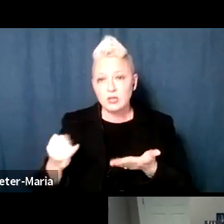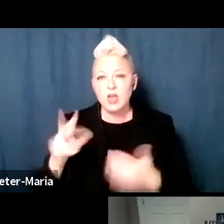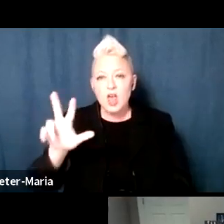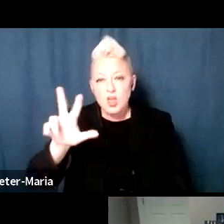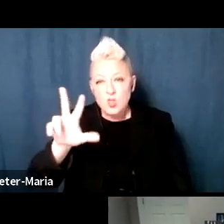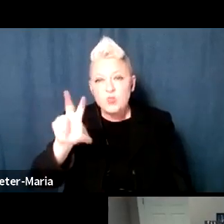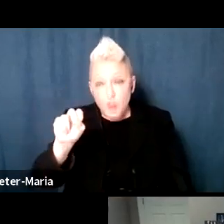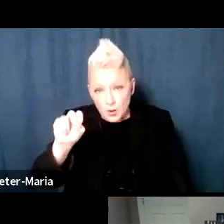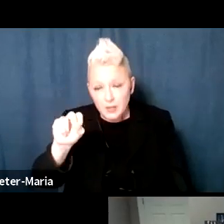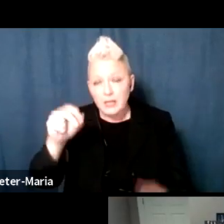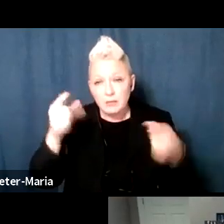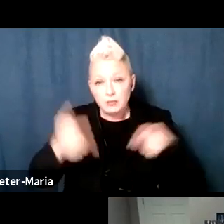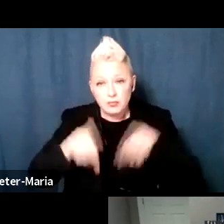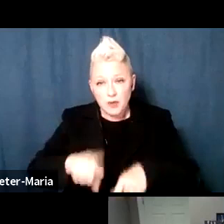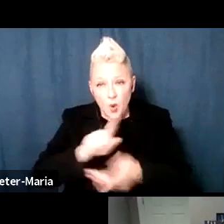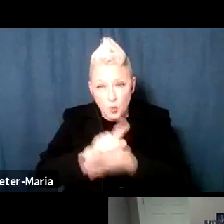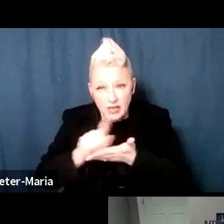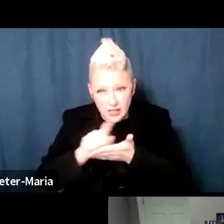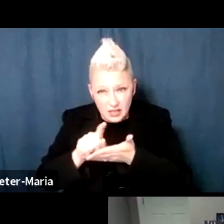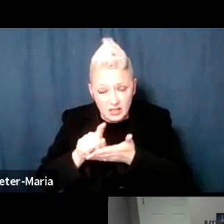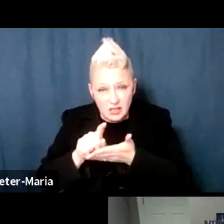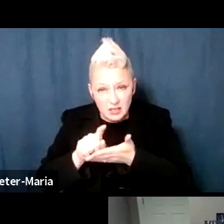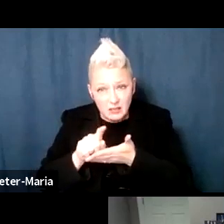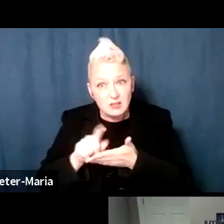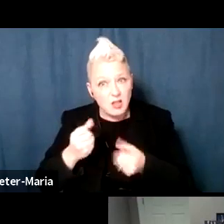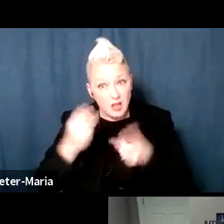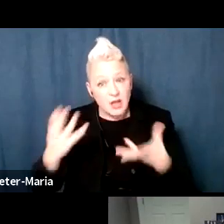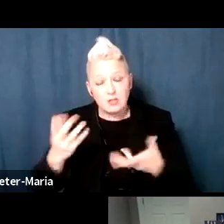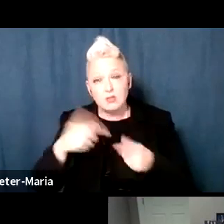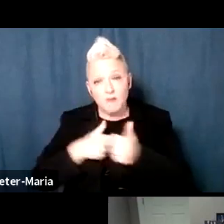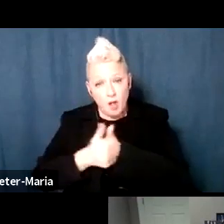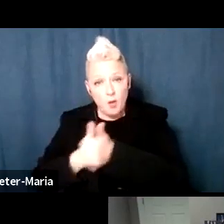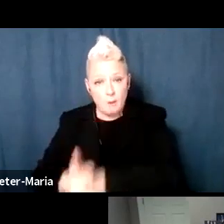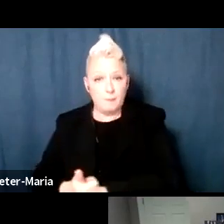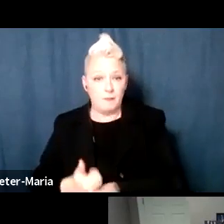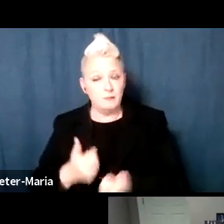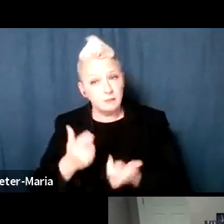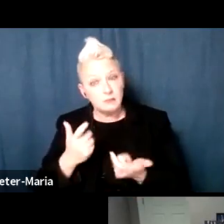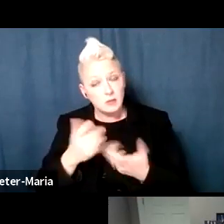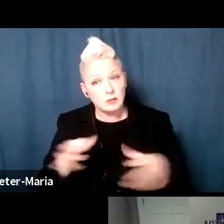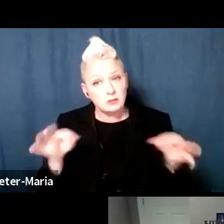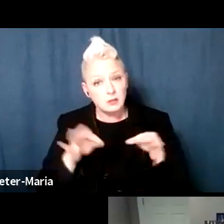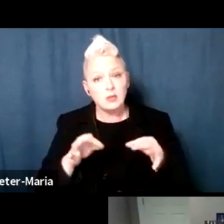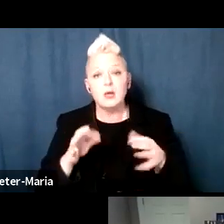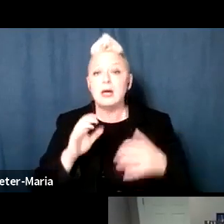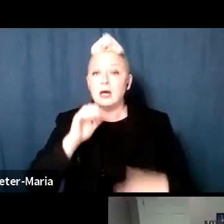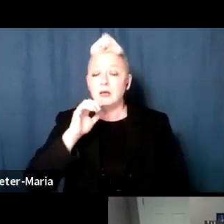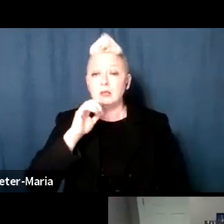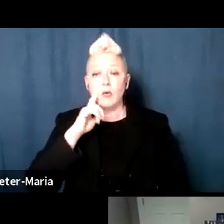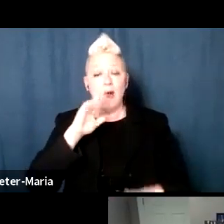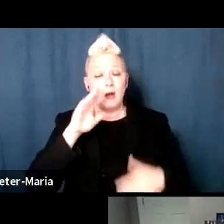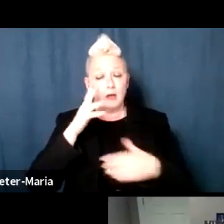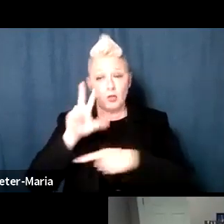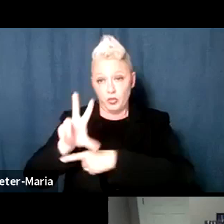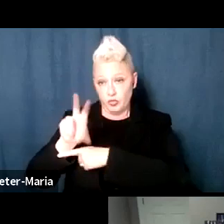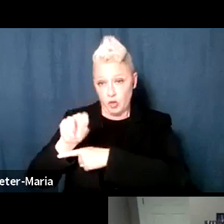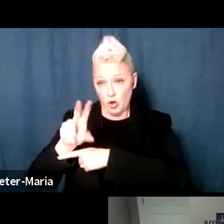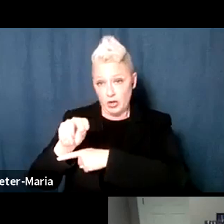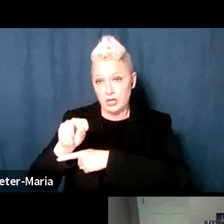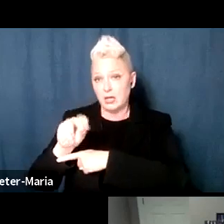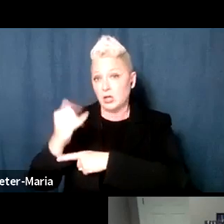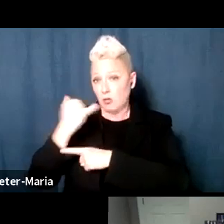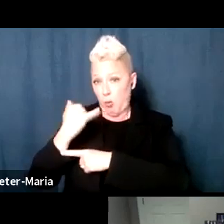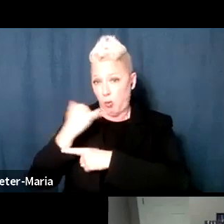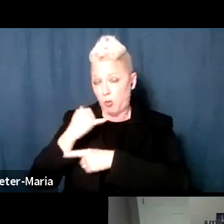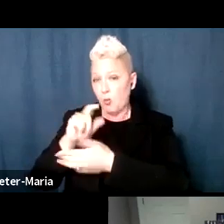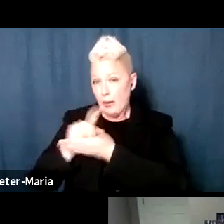reported to us. It's a lot to follow up on. Very significant. Not all of them are ultimately declared to be anti-Semitism. We're